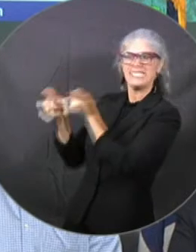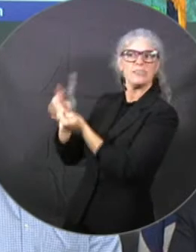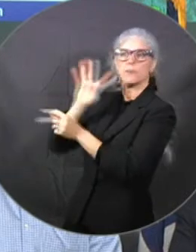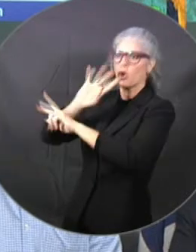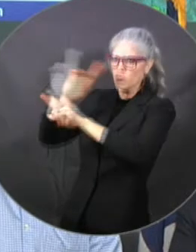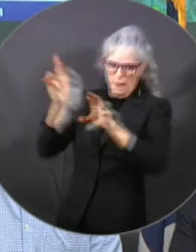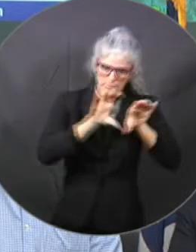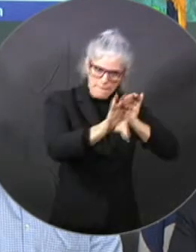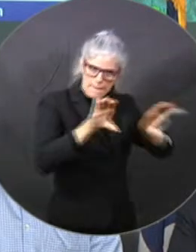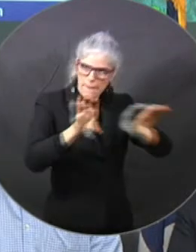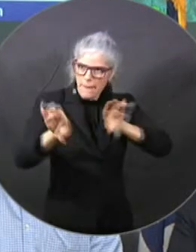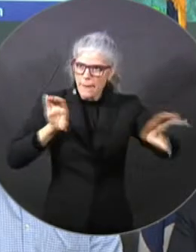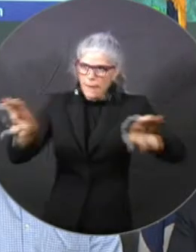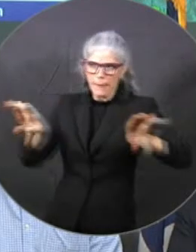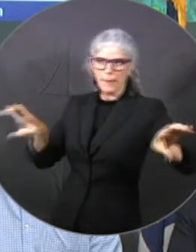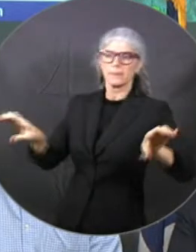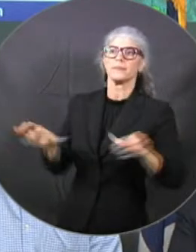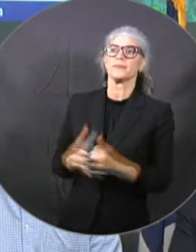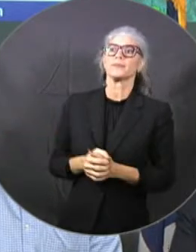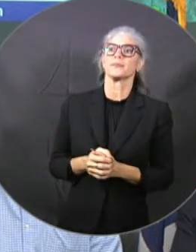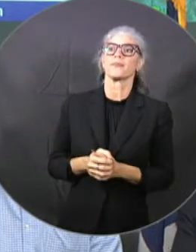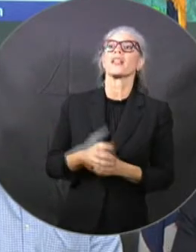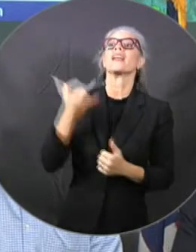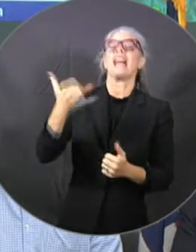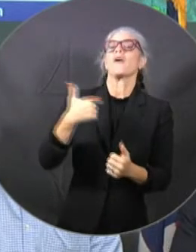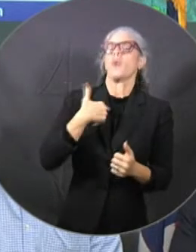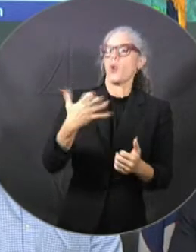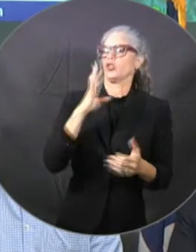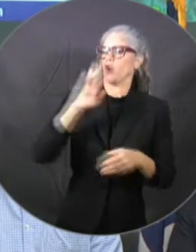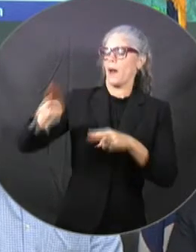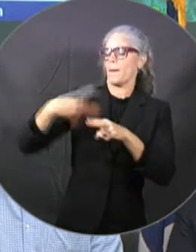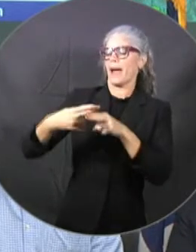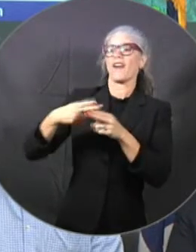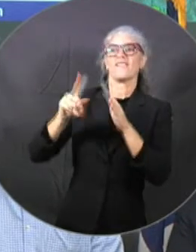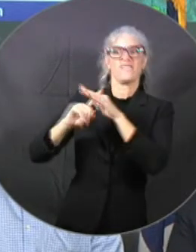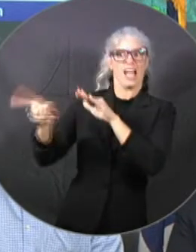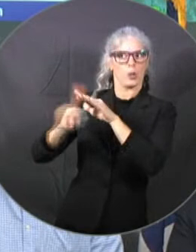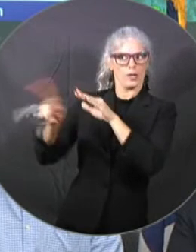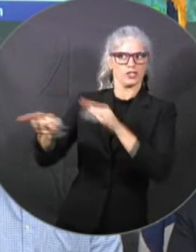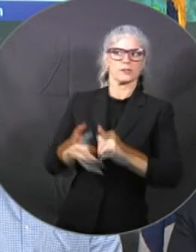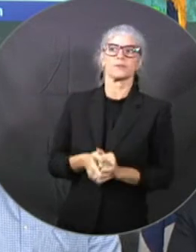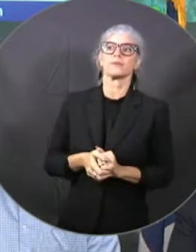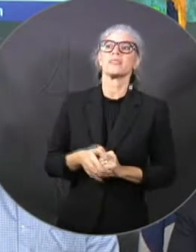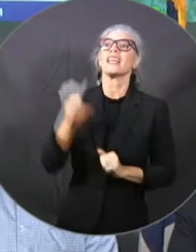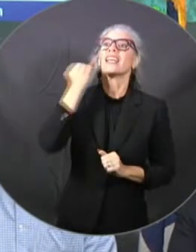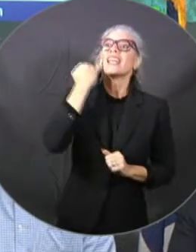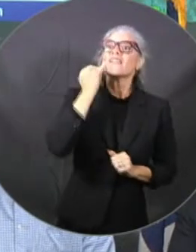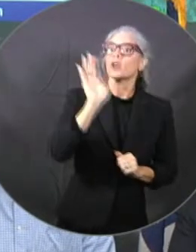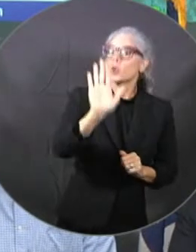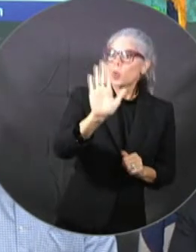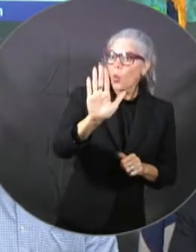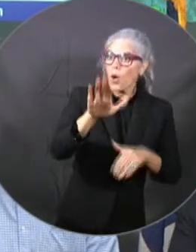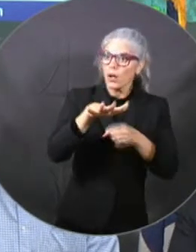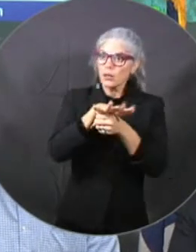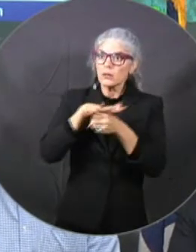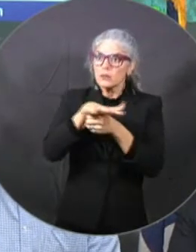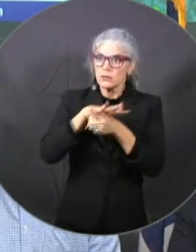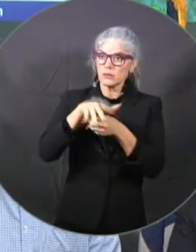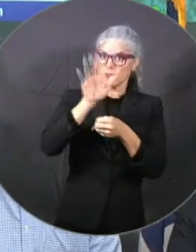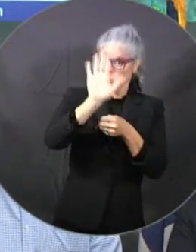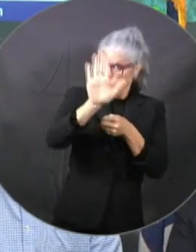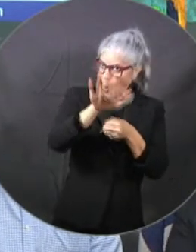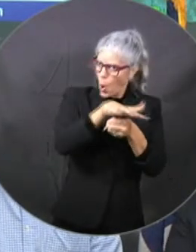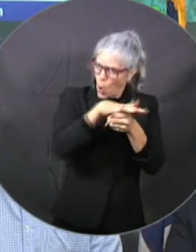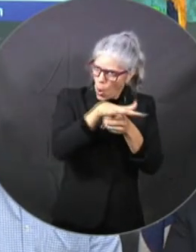I urge Floridians to heed the admonitions and heed the directives from your local officials.